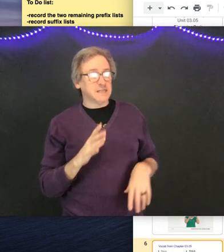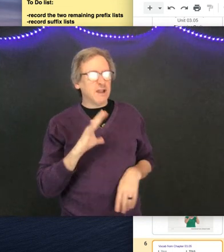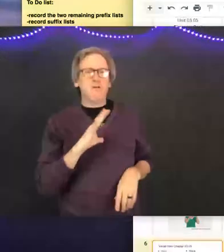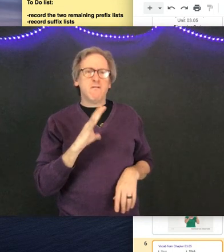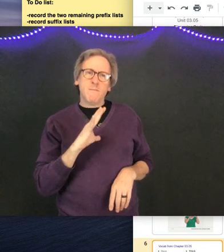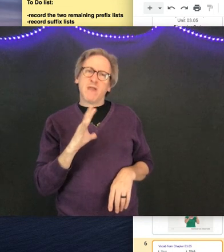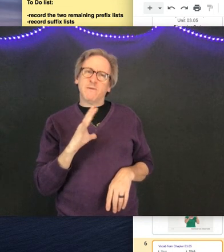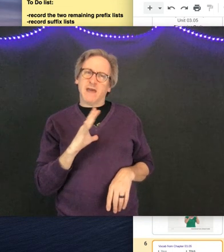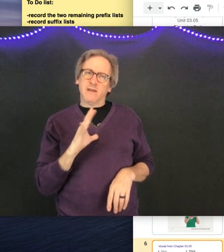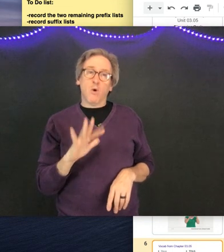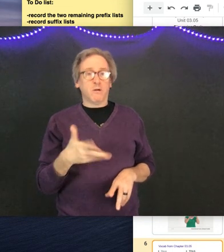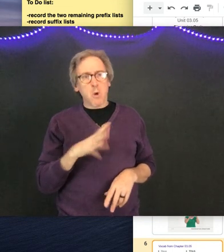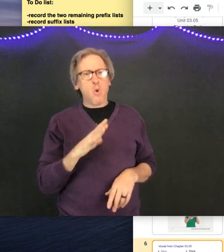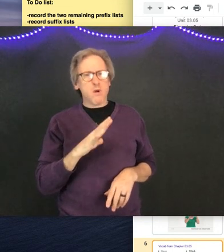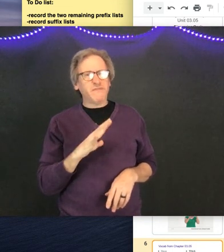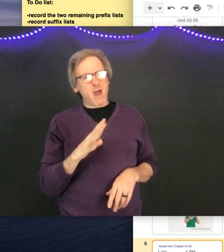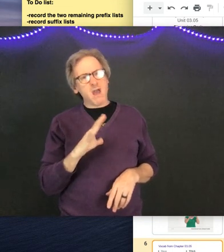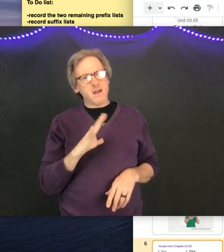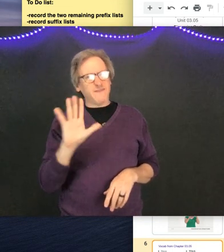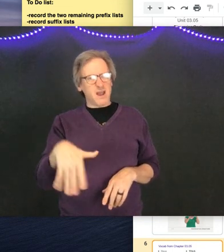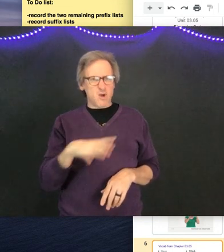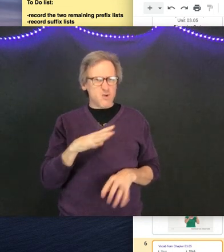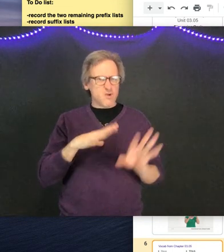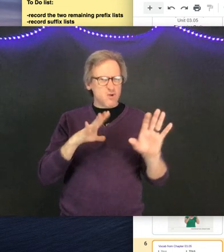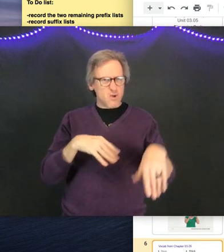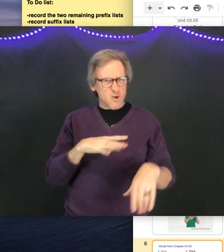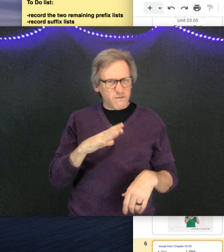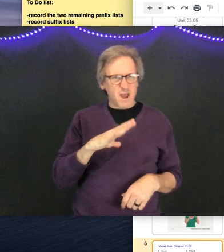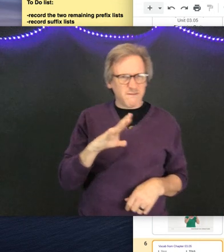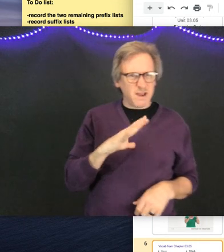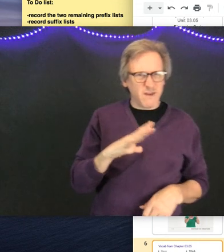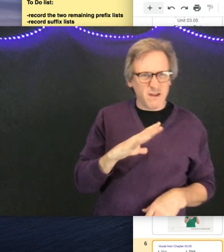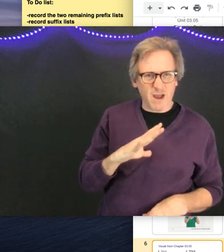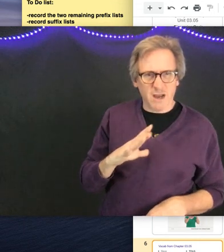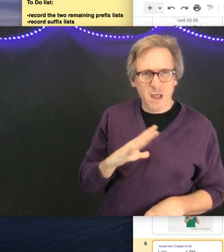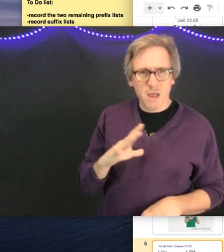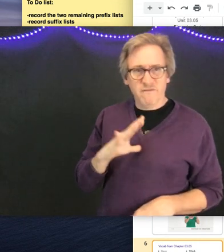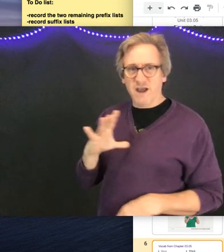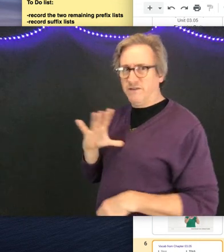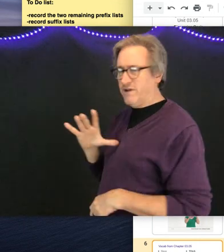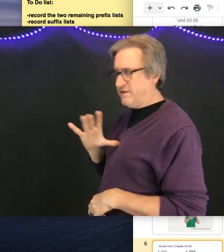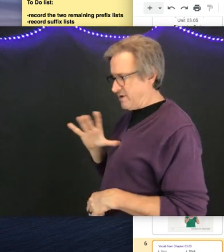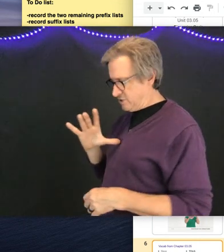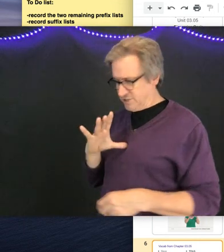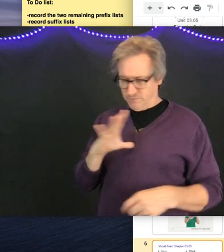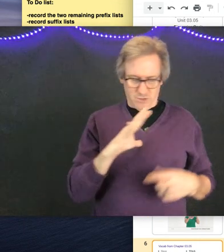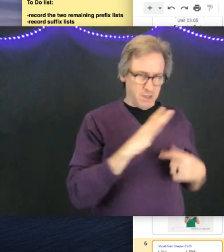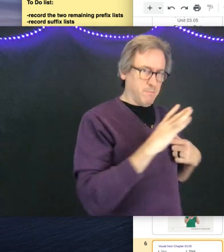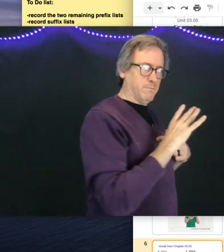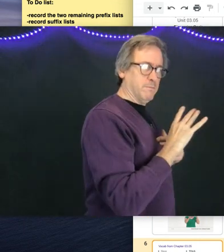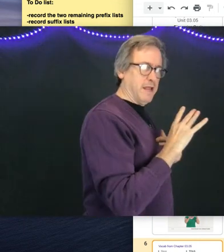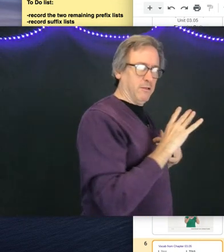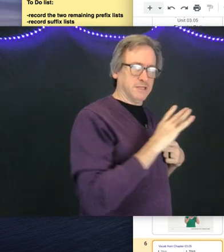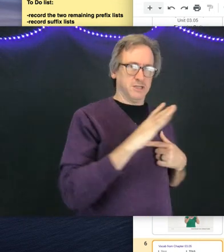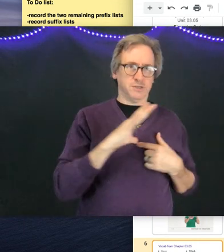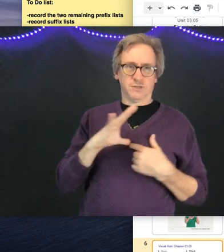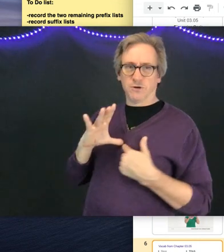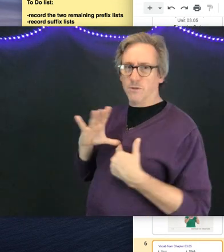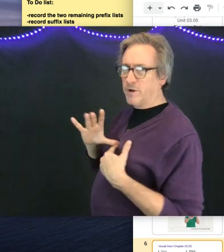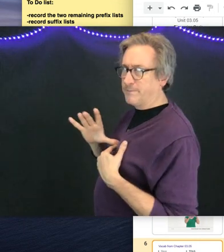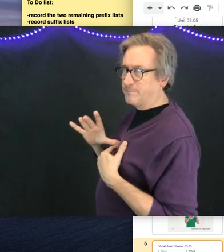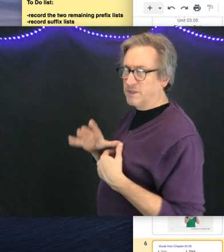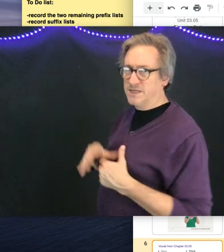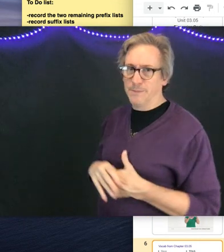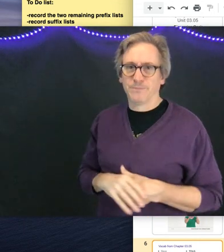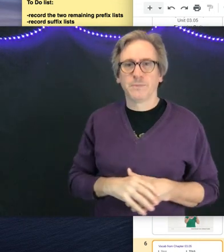This is like, oh, I'm okay with that. Or, oh, it's fine. It's fine. No, no, no, no, no. Fine, fine, fine, fine. Fine, fine, fine. Just thumbnail touches your